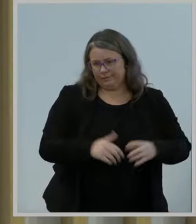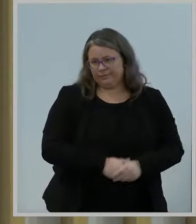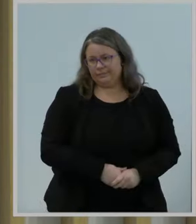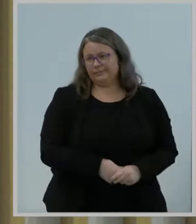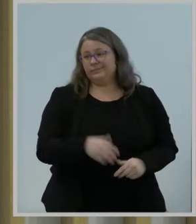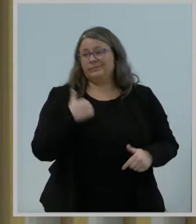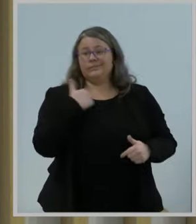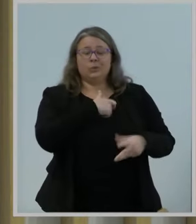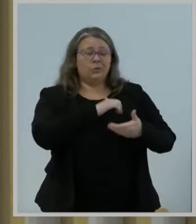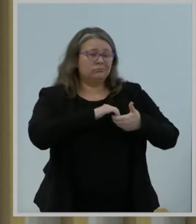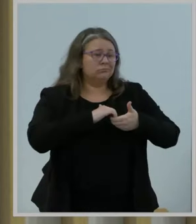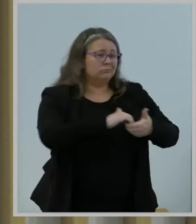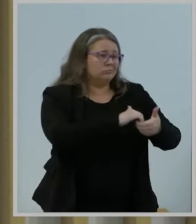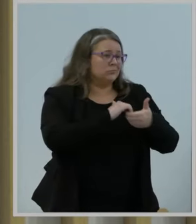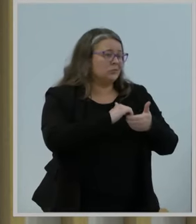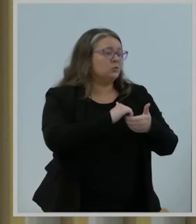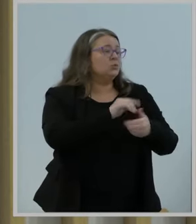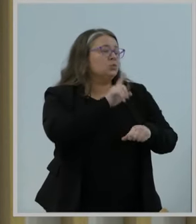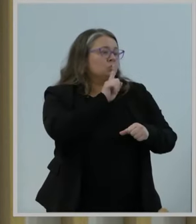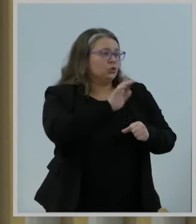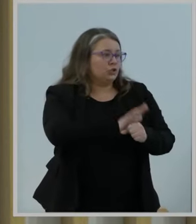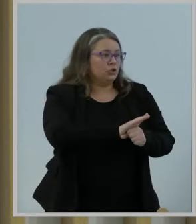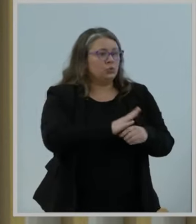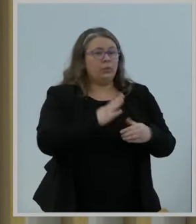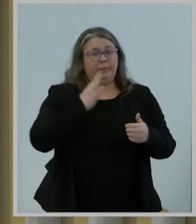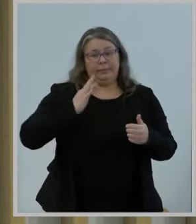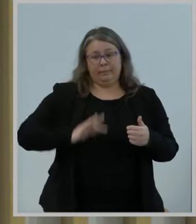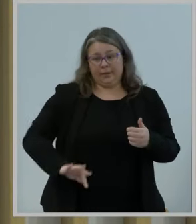modern communications reach everyone everywhere.